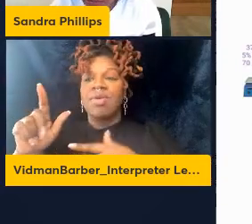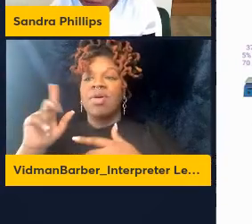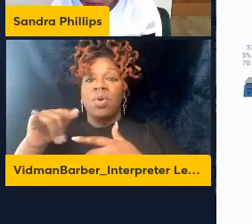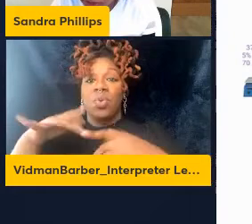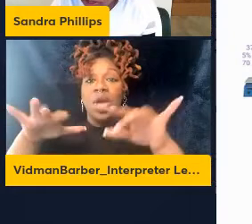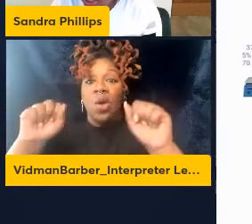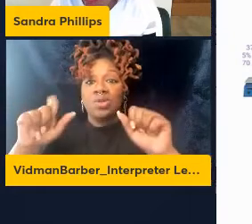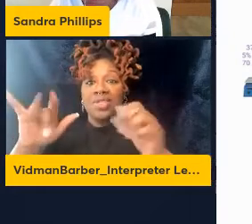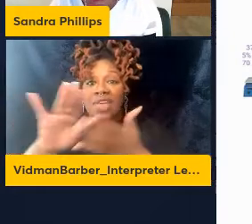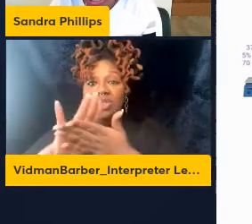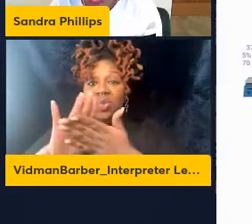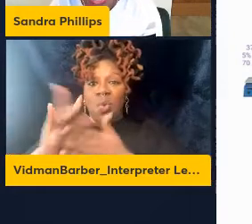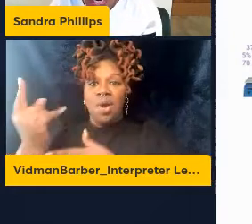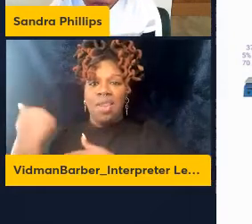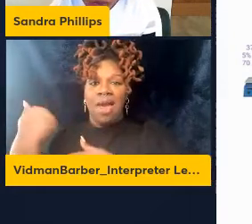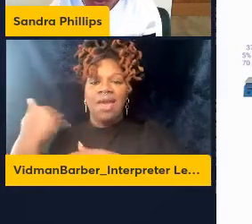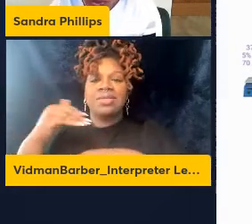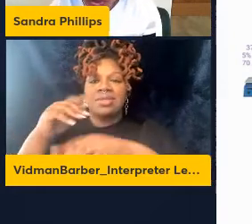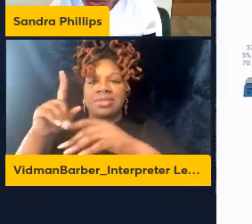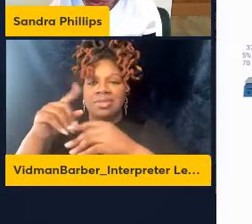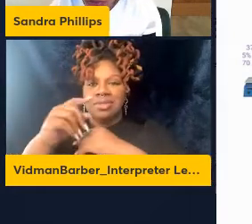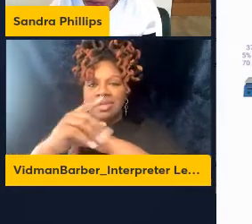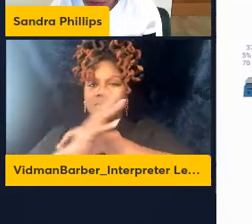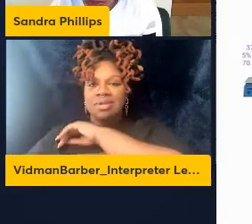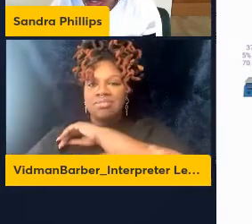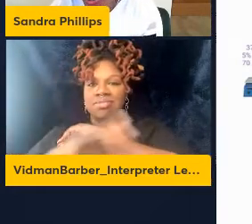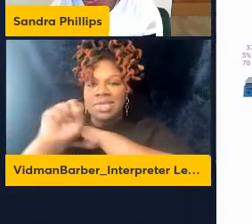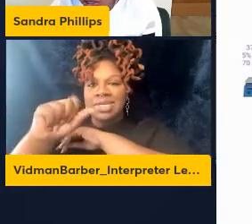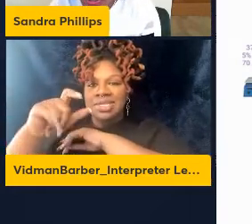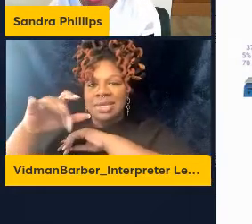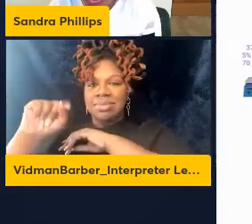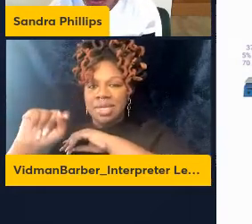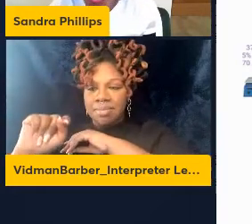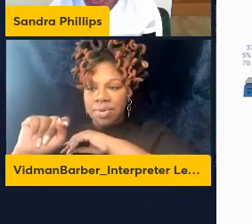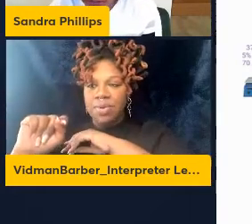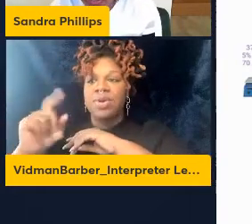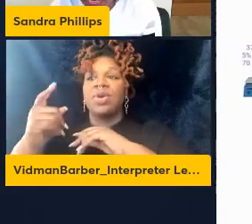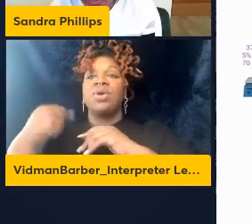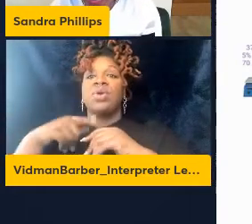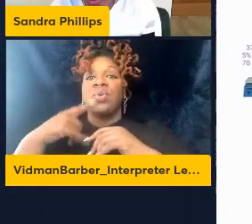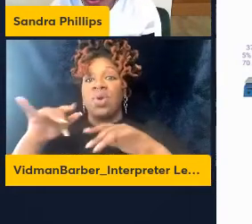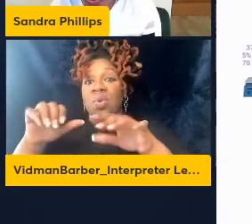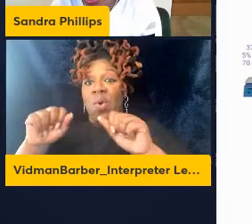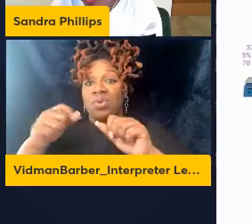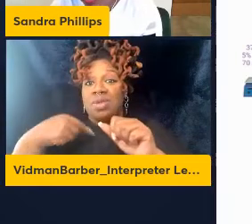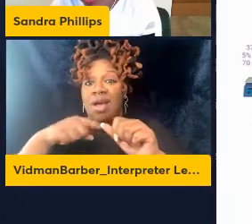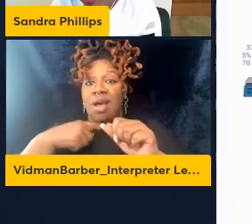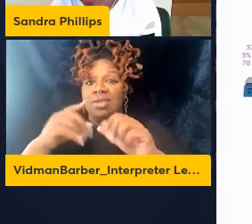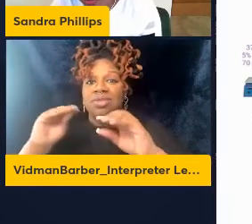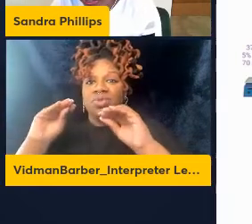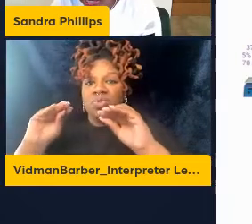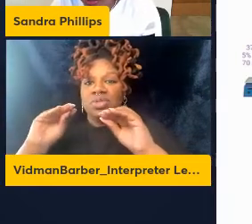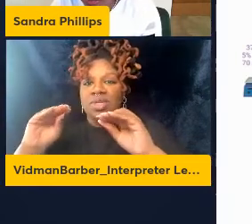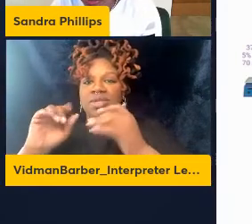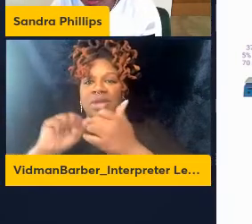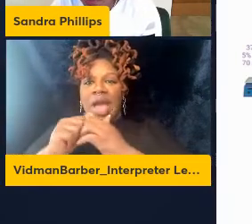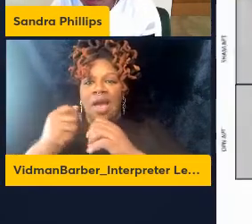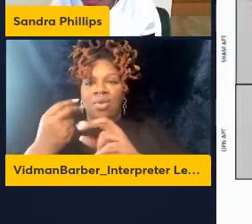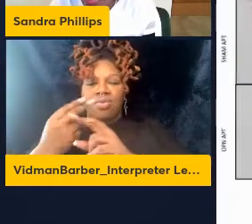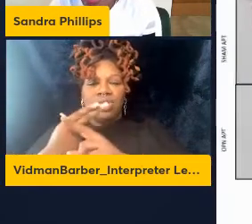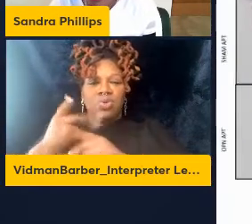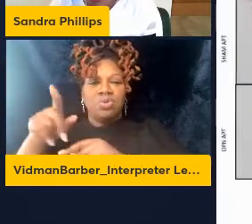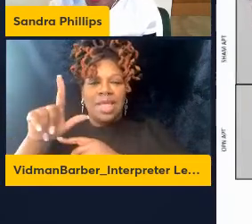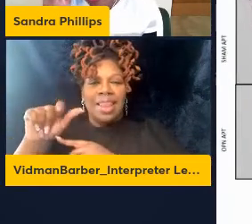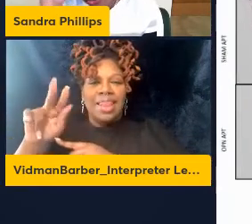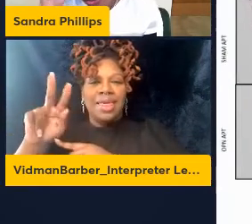last September to teach how to produce those precision cut tumor or liver slices and also liver organoids.